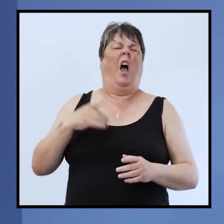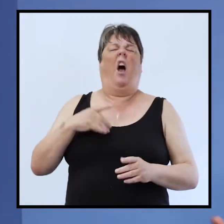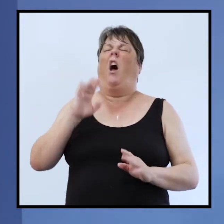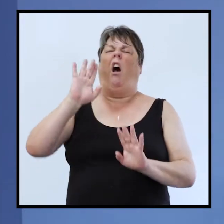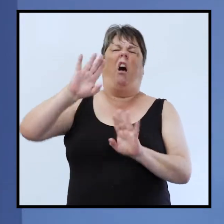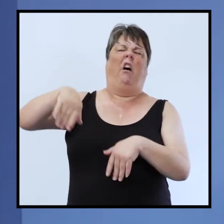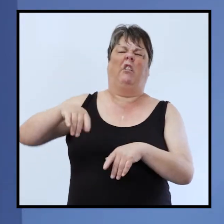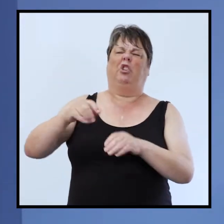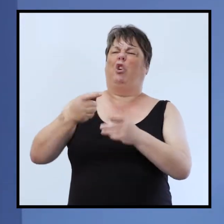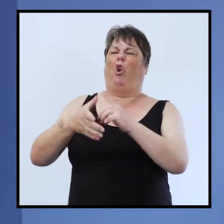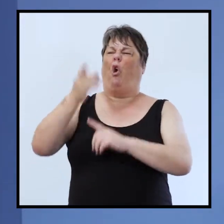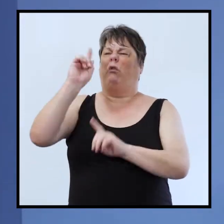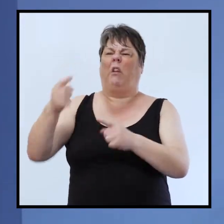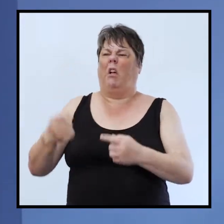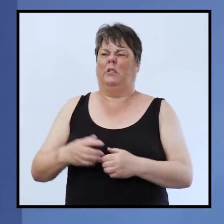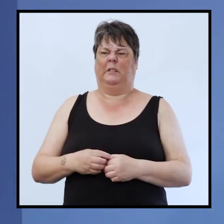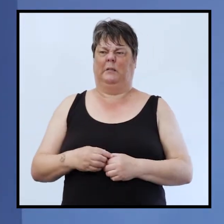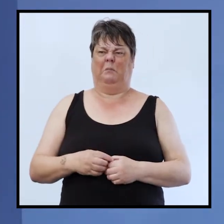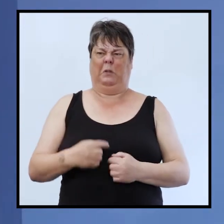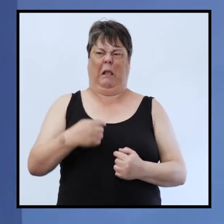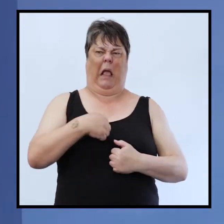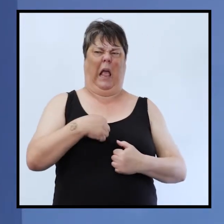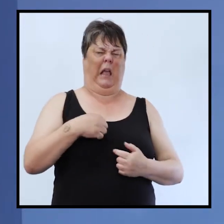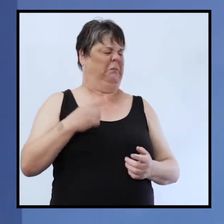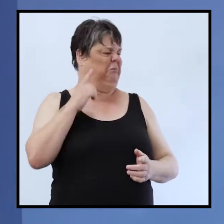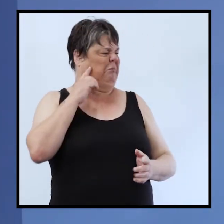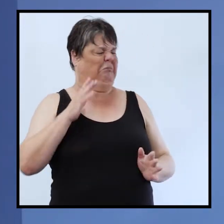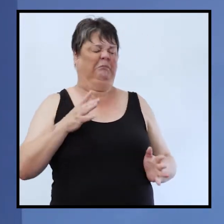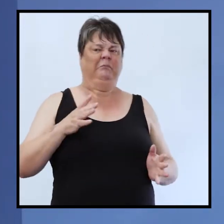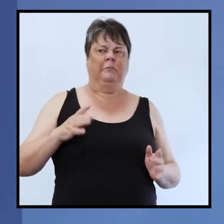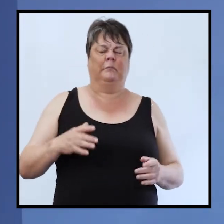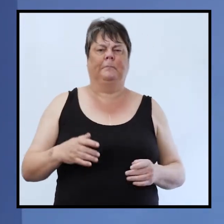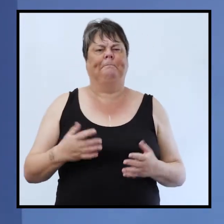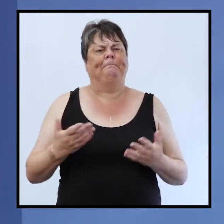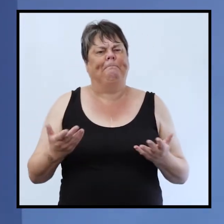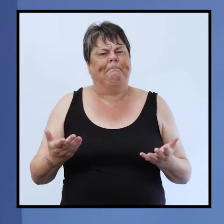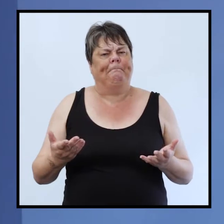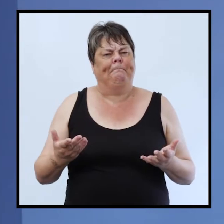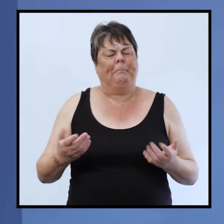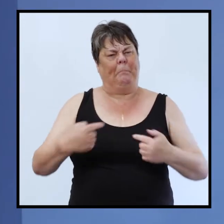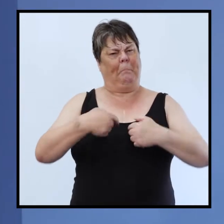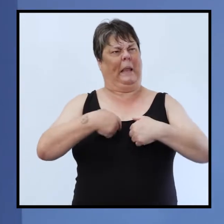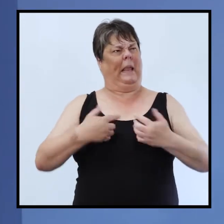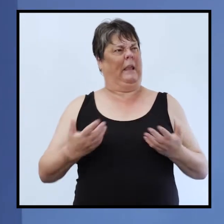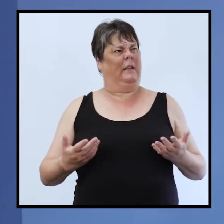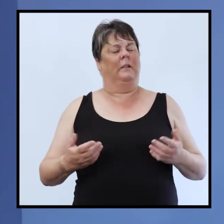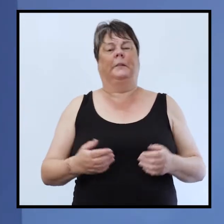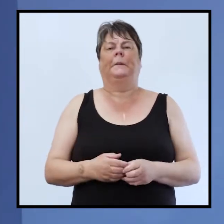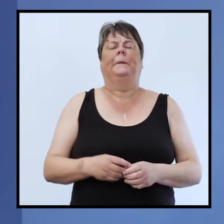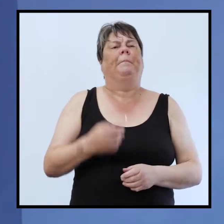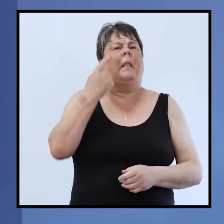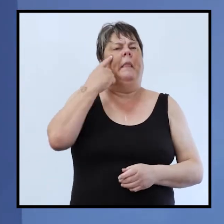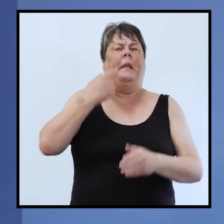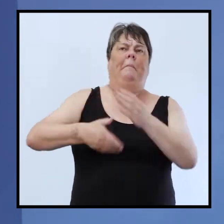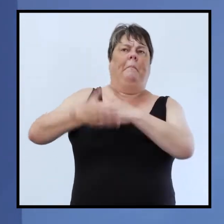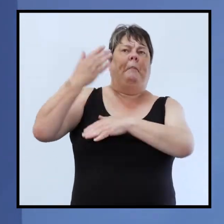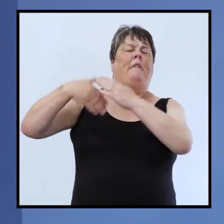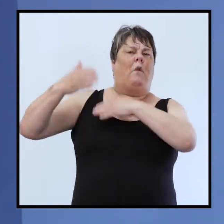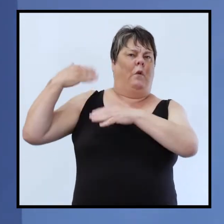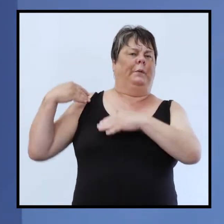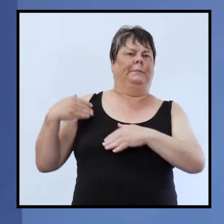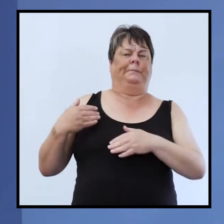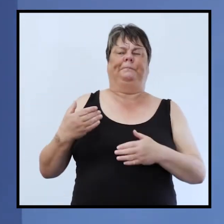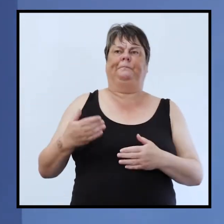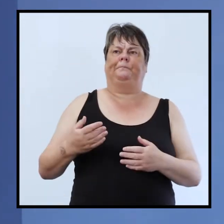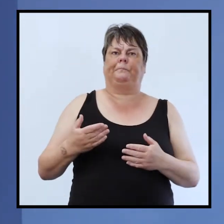in our services i mean obviously this is a bit distant now in the whole lockdown thing but i found myself sometimes